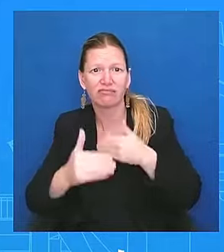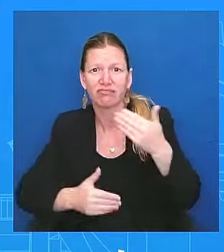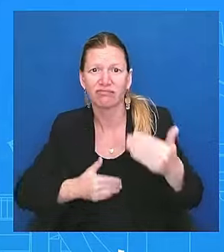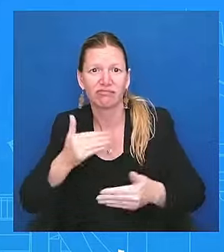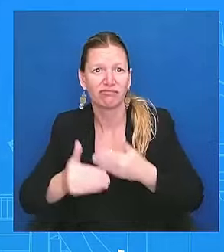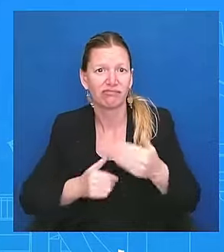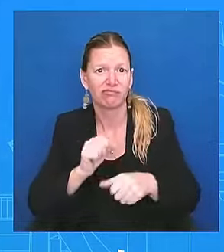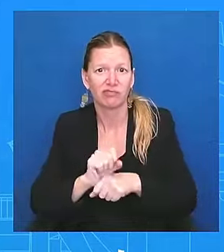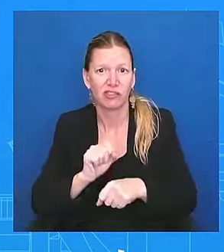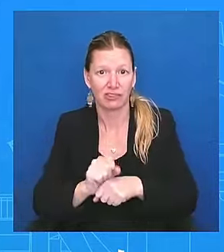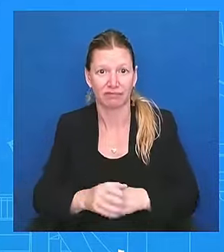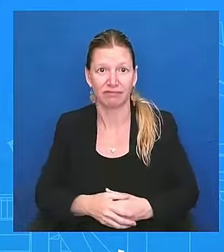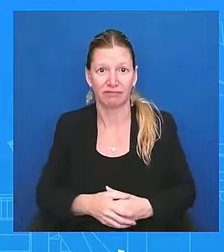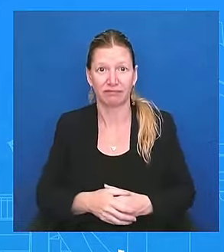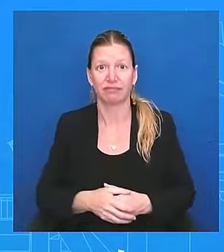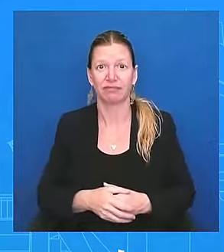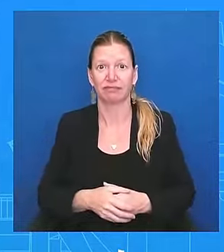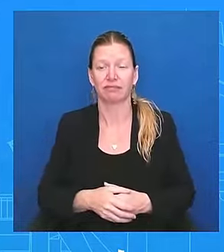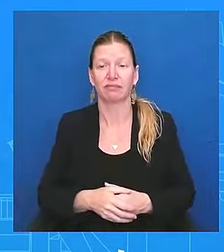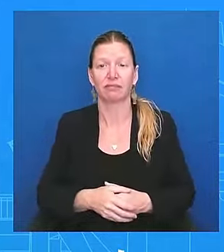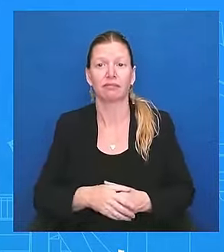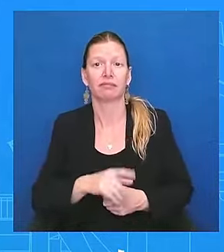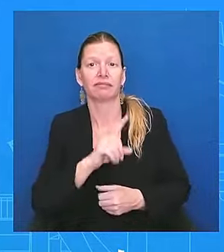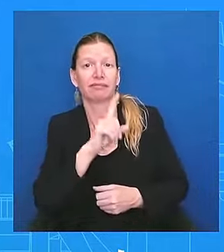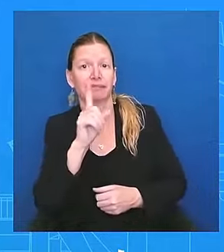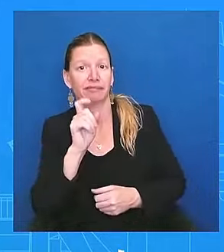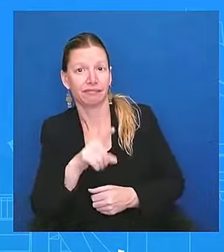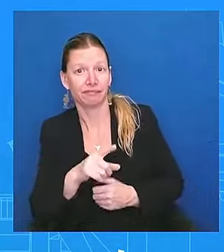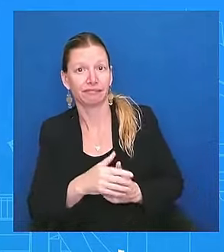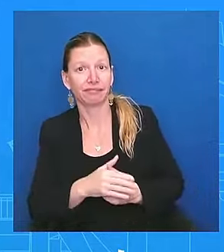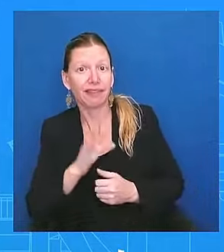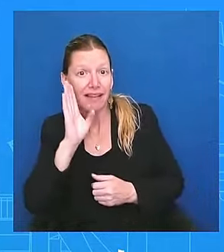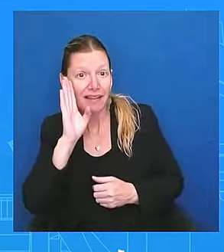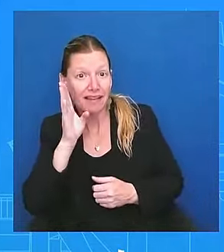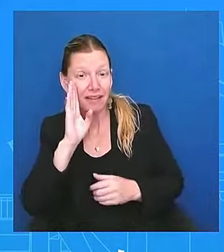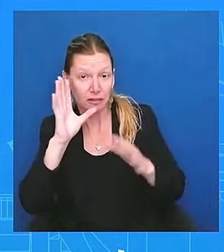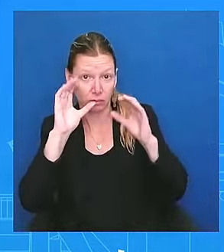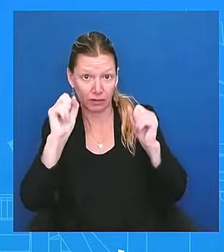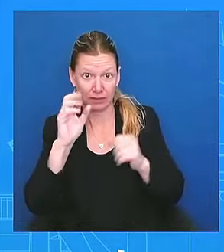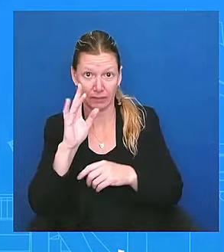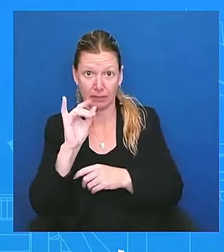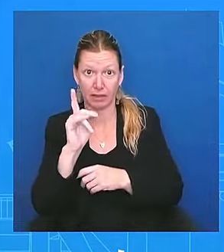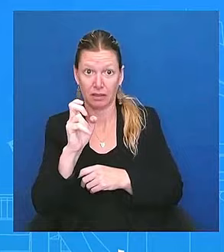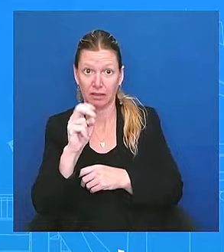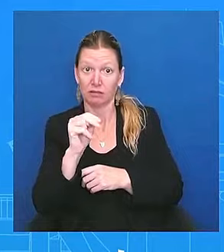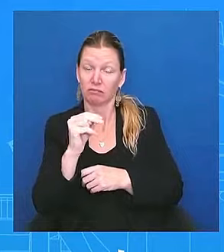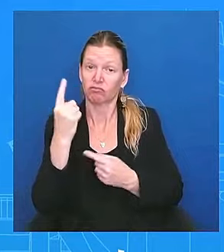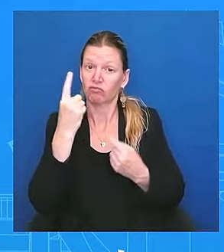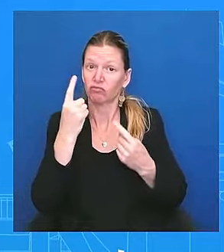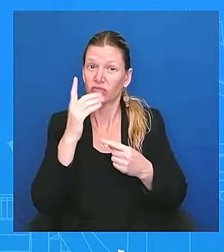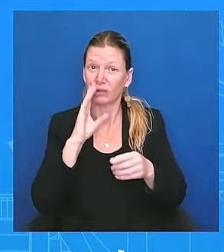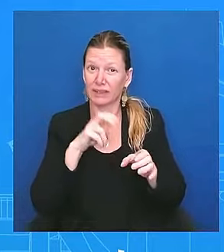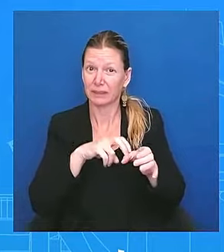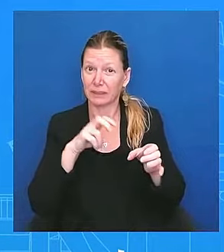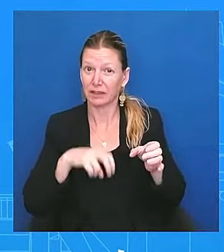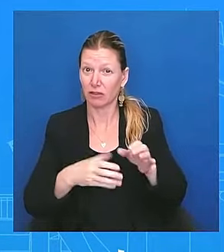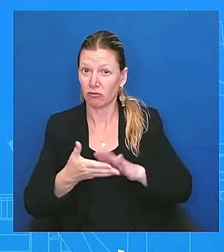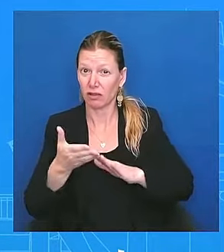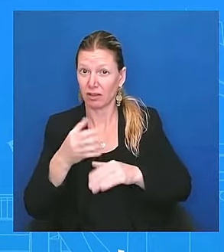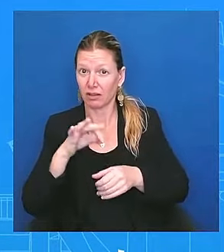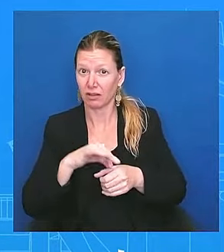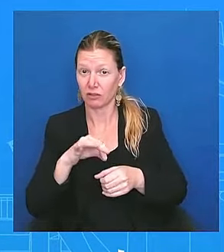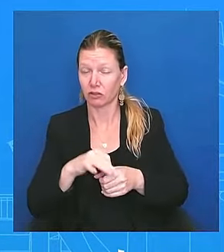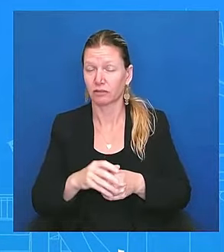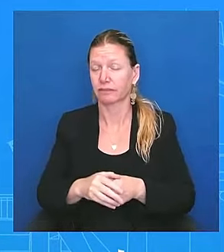Um, is president Biden considering stepping down? Absolutely. Absolutely not. And you heard, I think, I believe directly from the